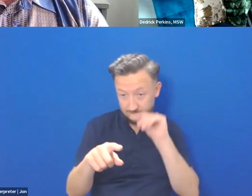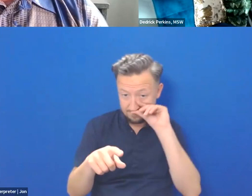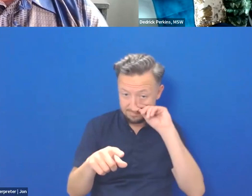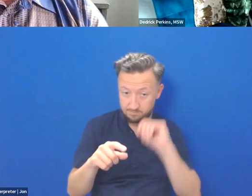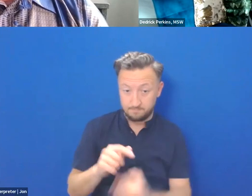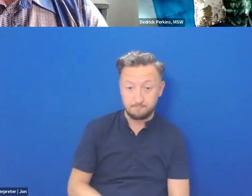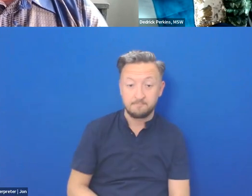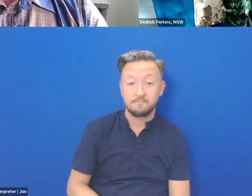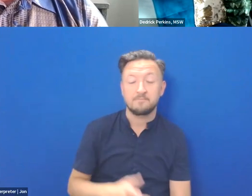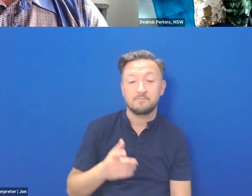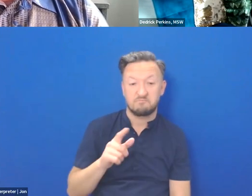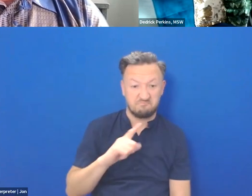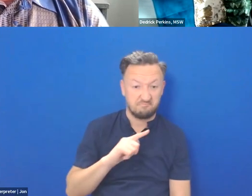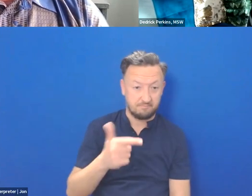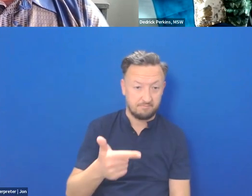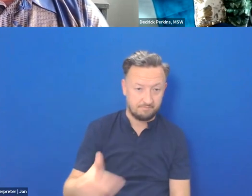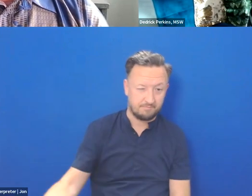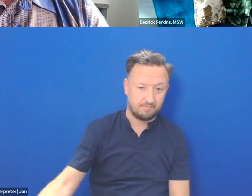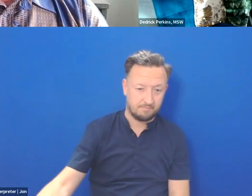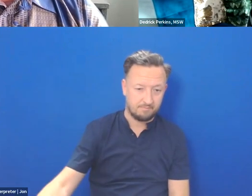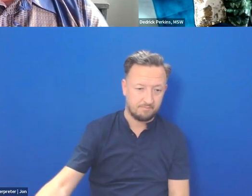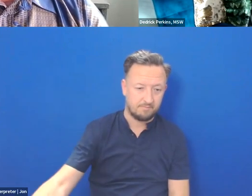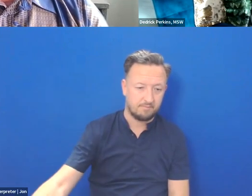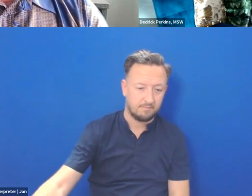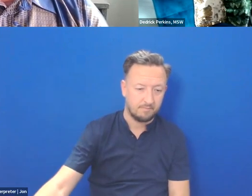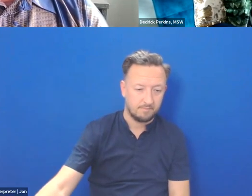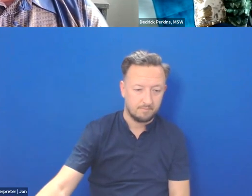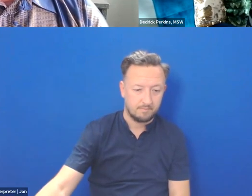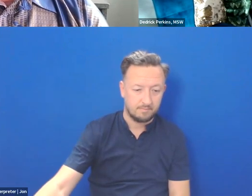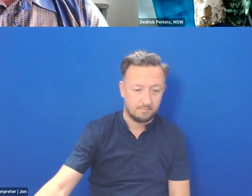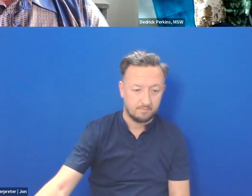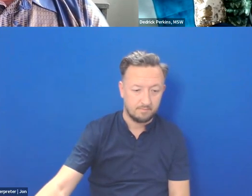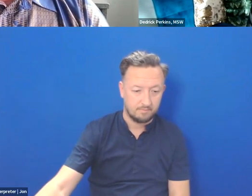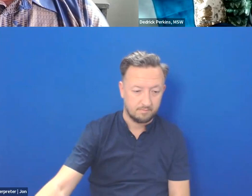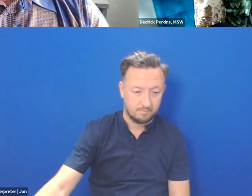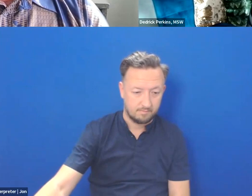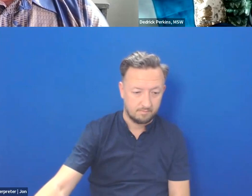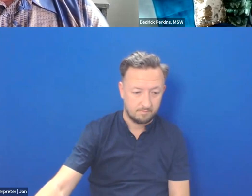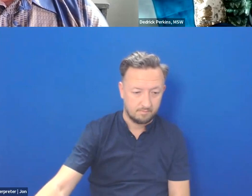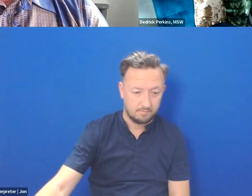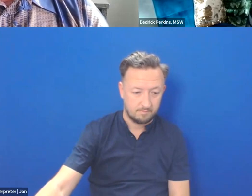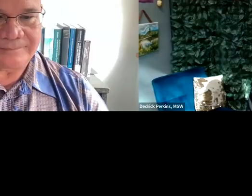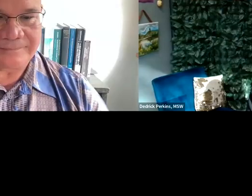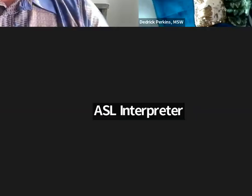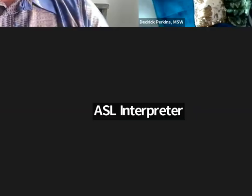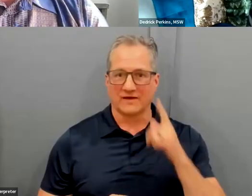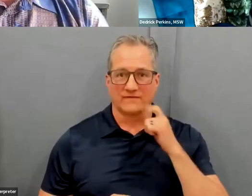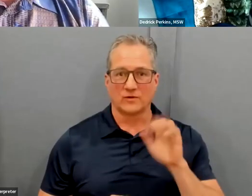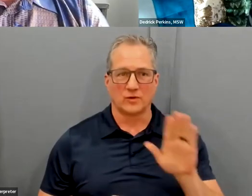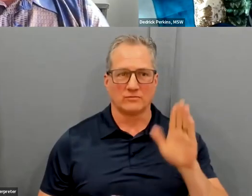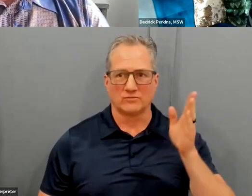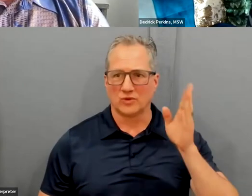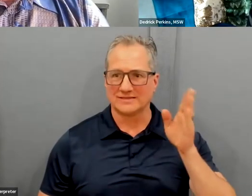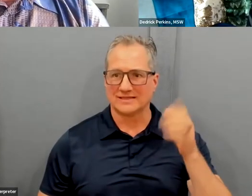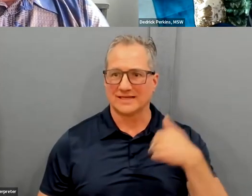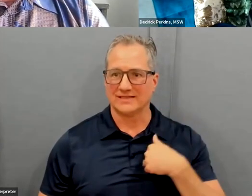It says, thank you, Dr. Sai, for your presentation, as well as access to your publication. As NCORE attendees, how can we enter